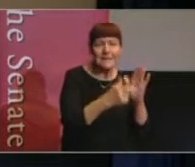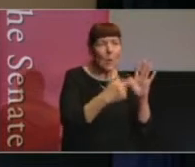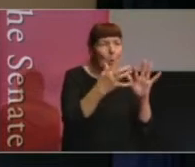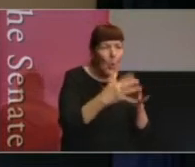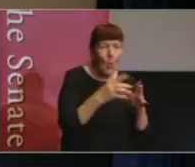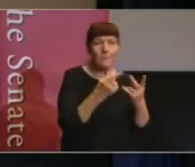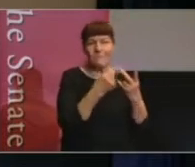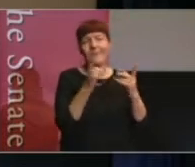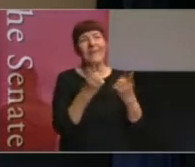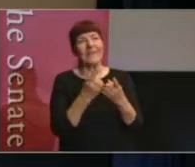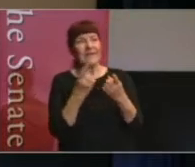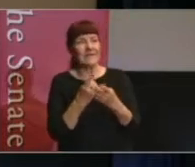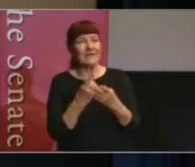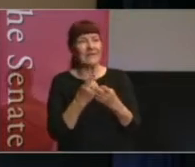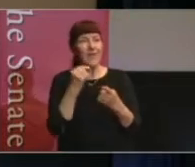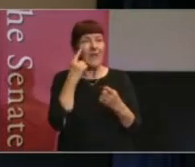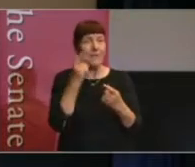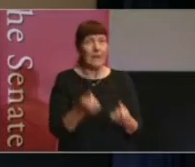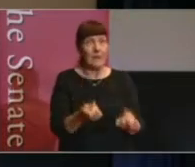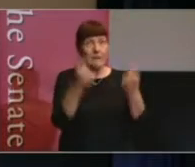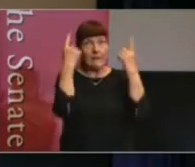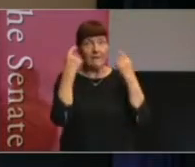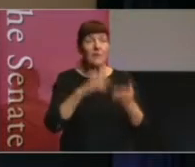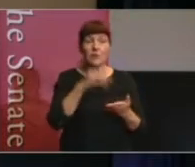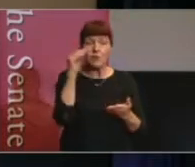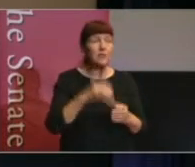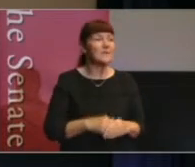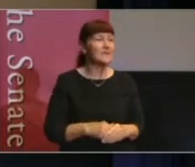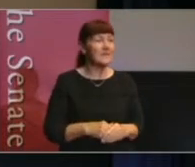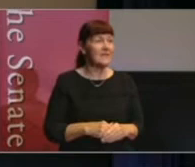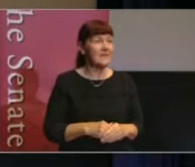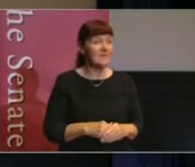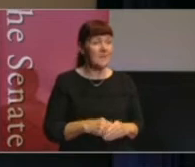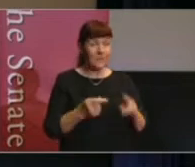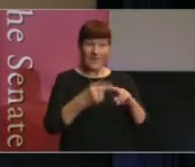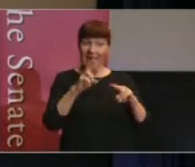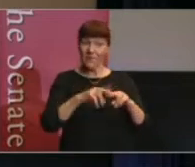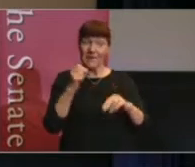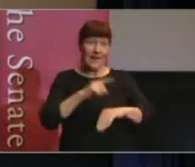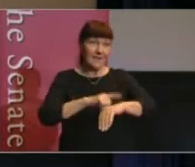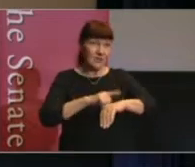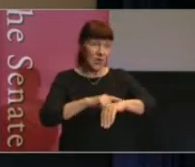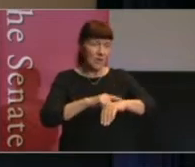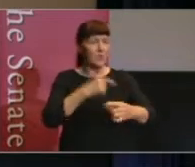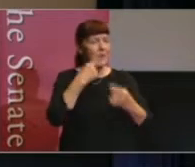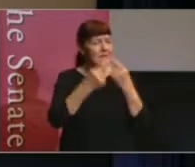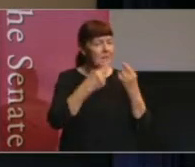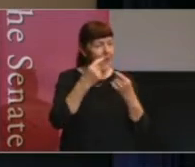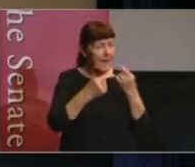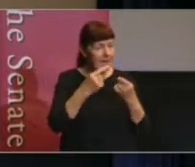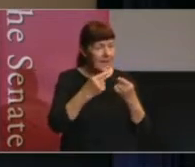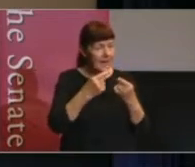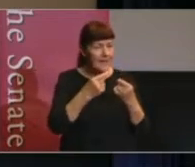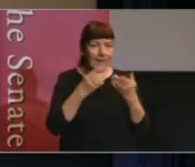anything like that that we think it might be too complex for students, if we take the time to explain it in a way that